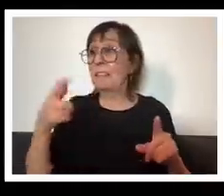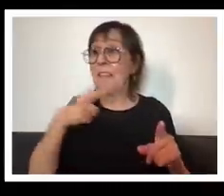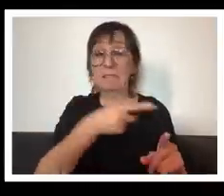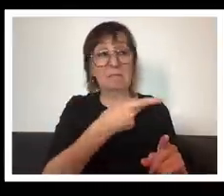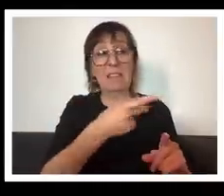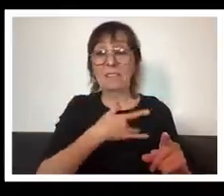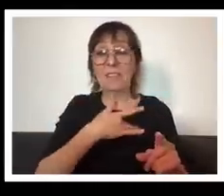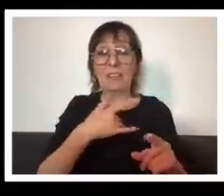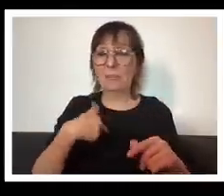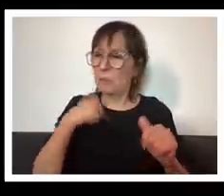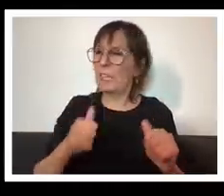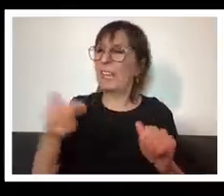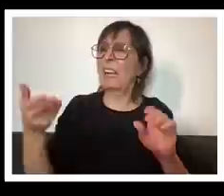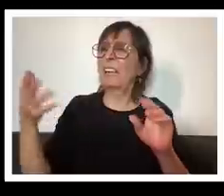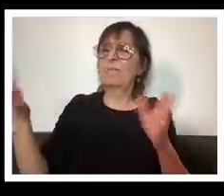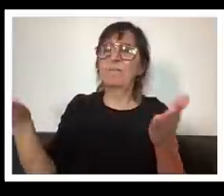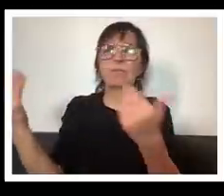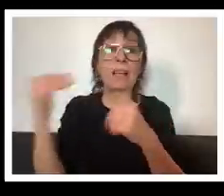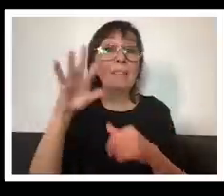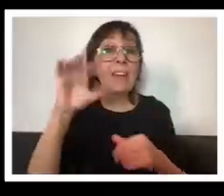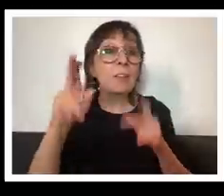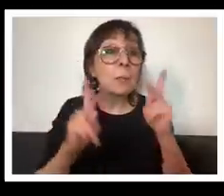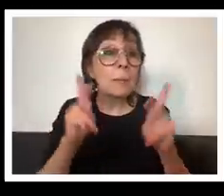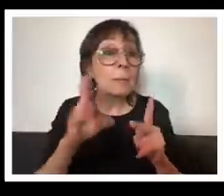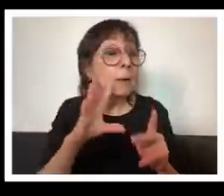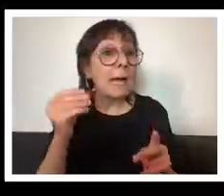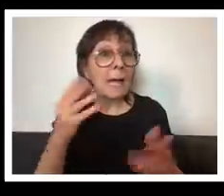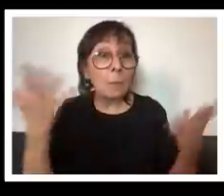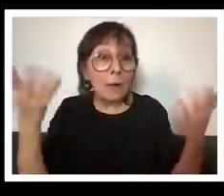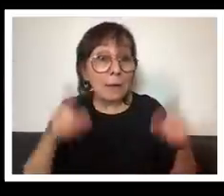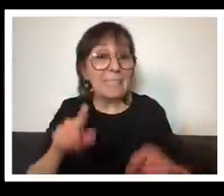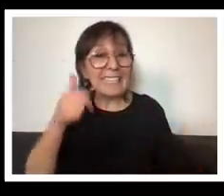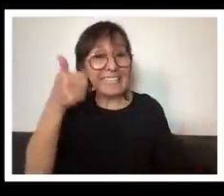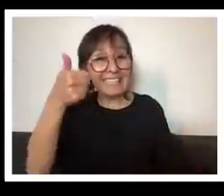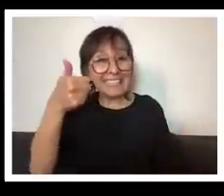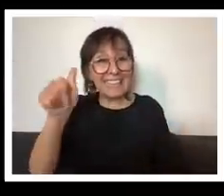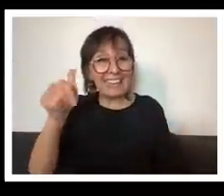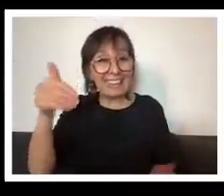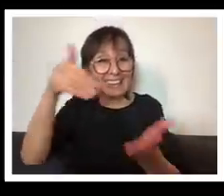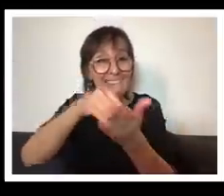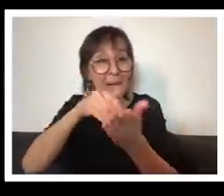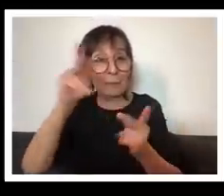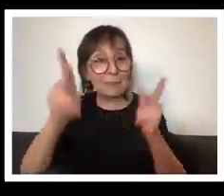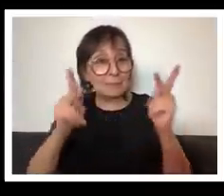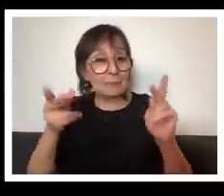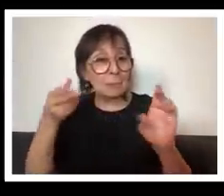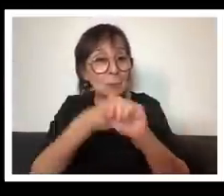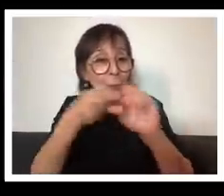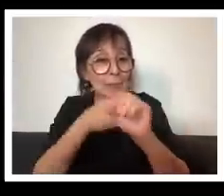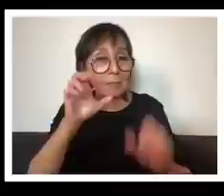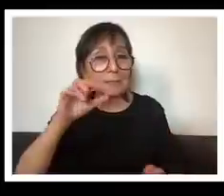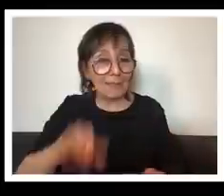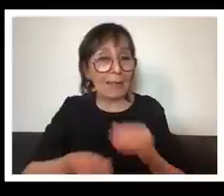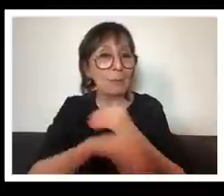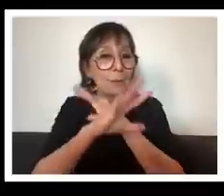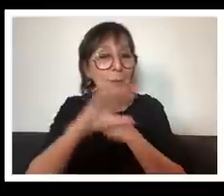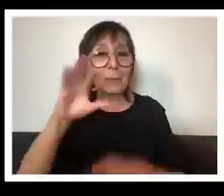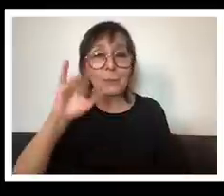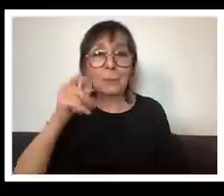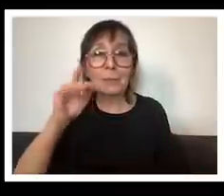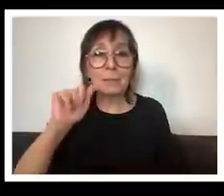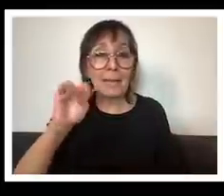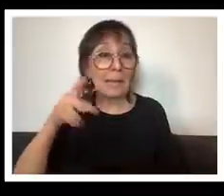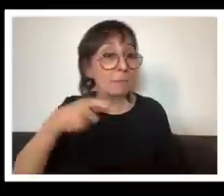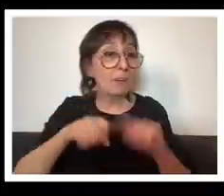people to join and 10 000 people joined you know from over 50 countries around the world and those connections are